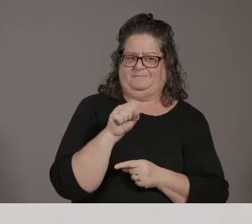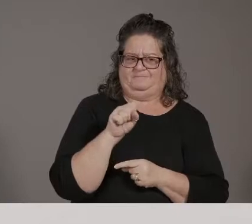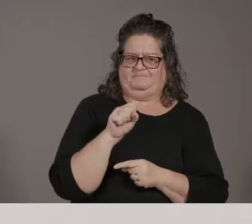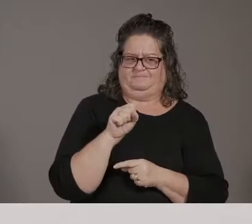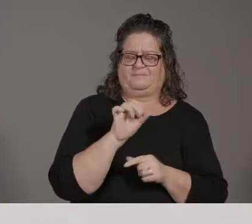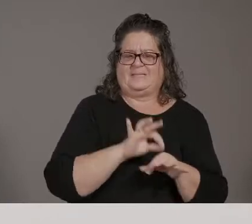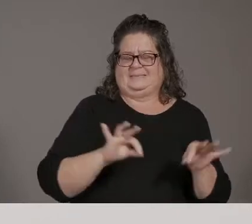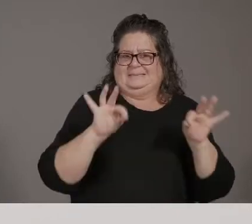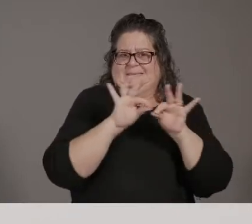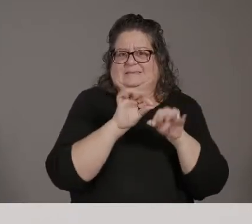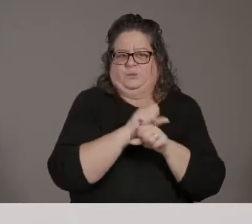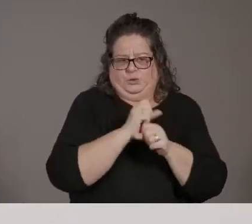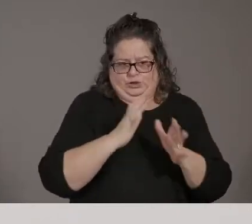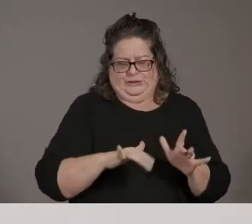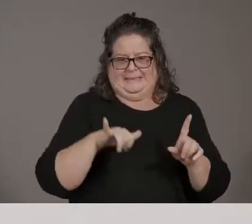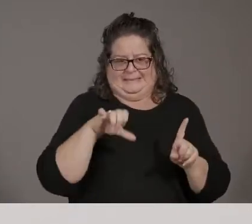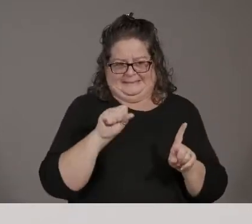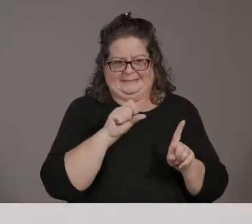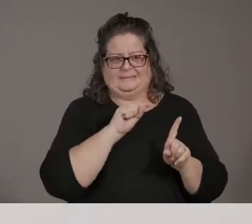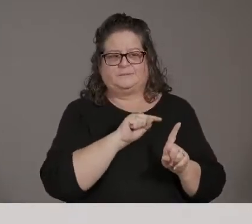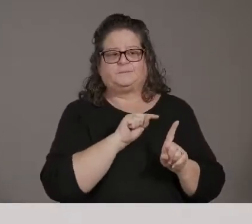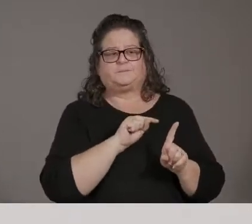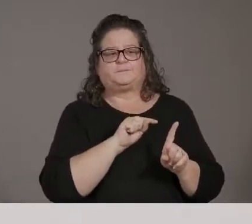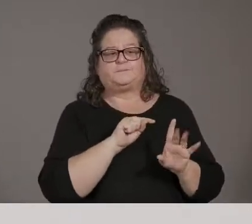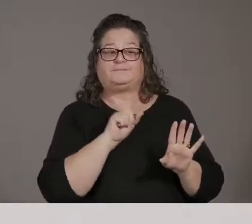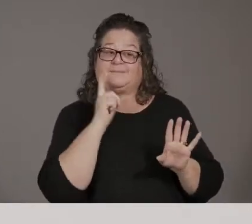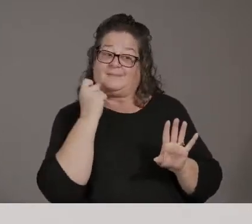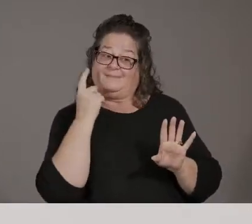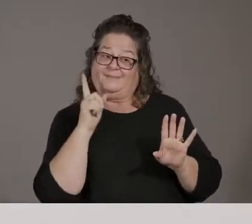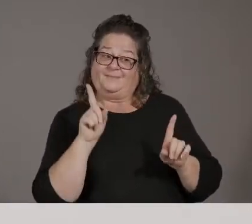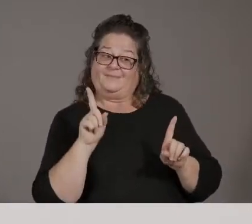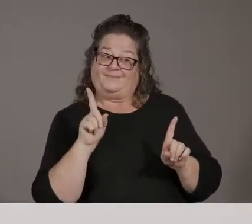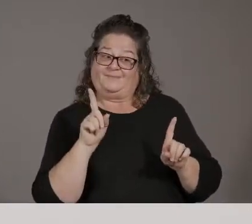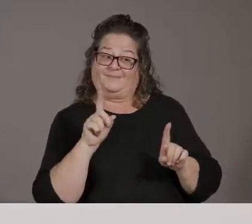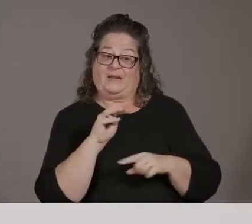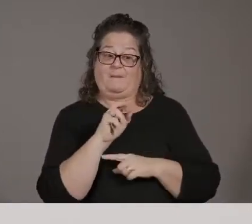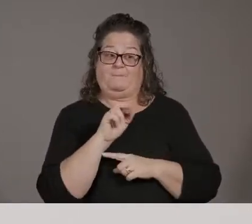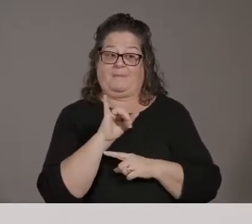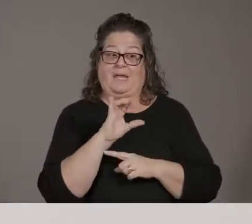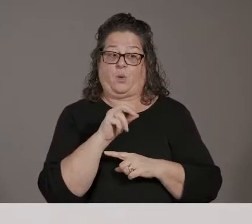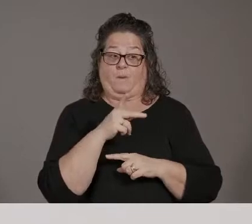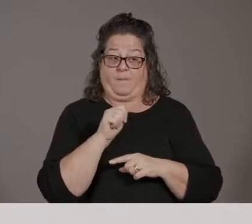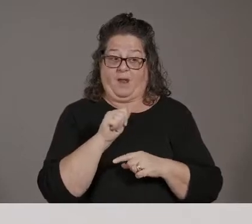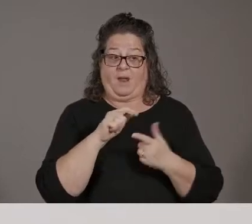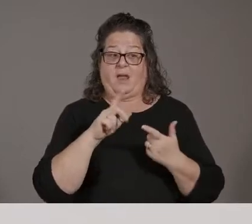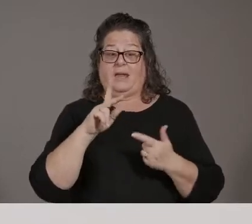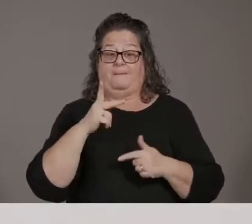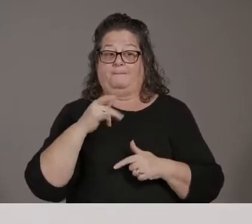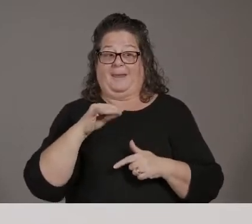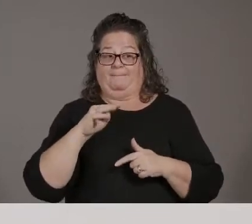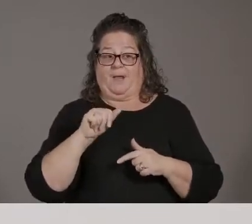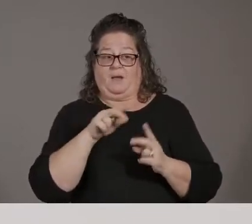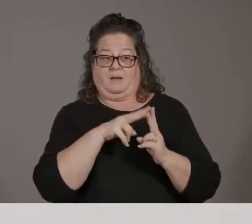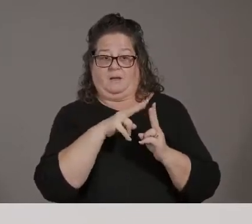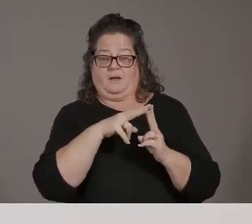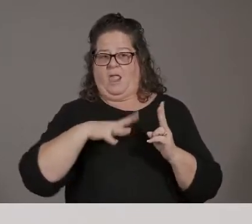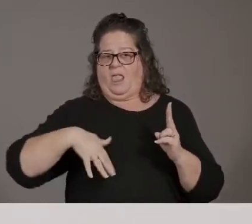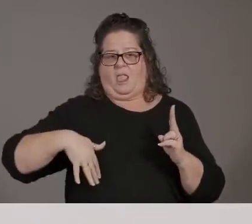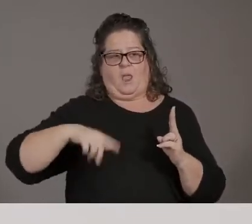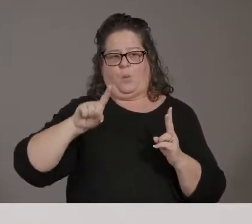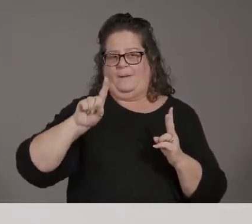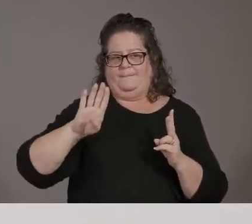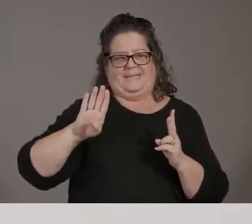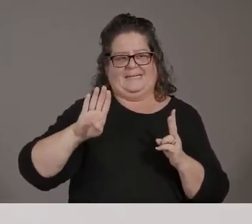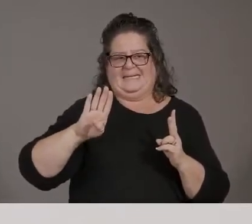workers. However, Maricopa County and Pima County have not reached the one B category just yet and have not expanded